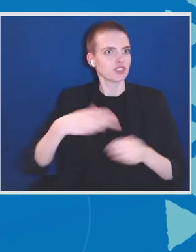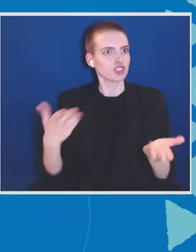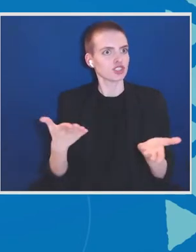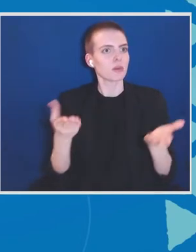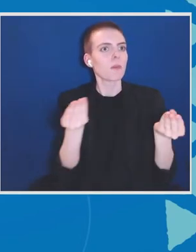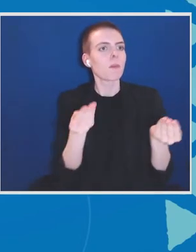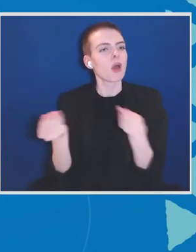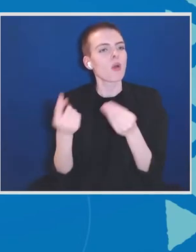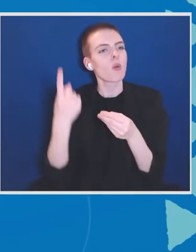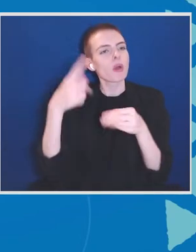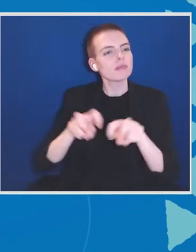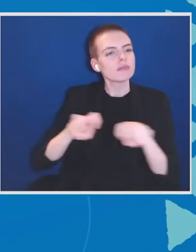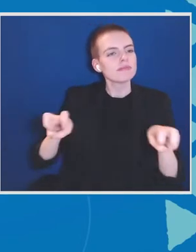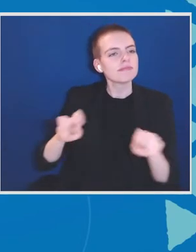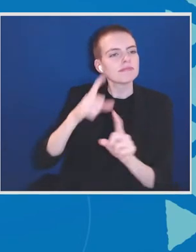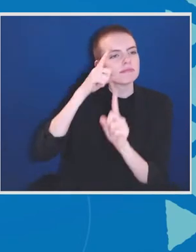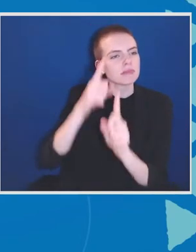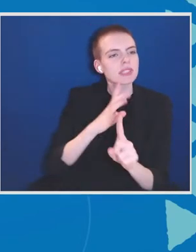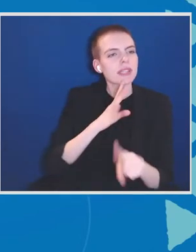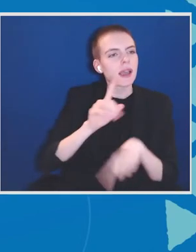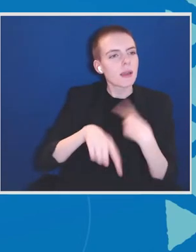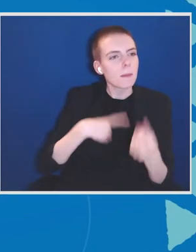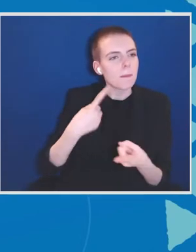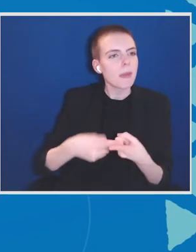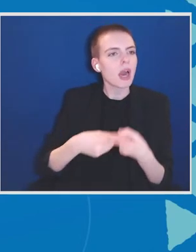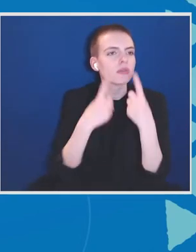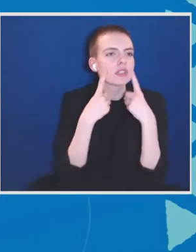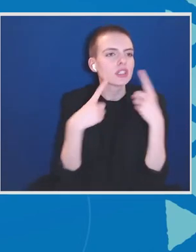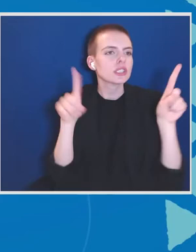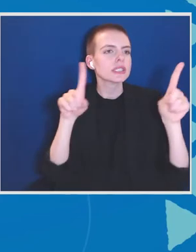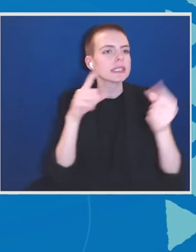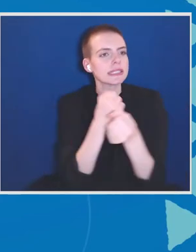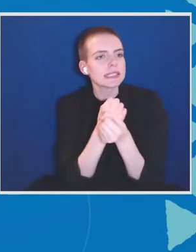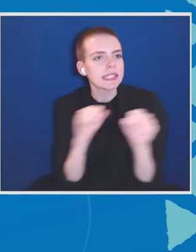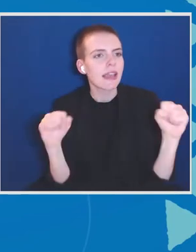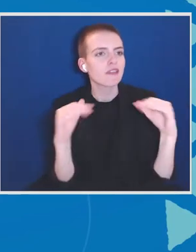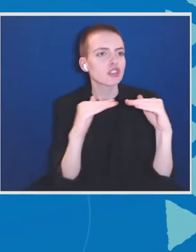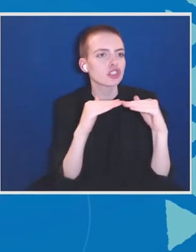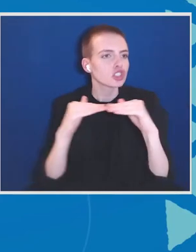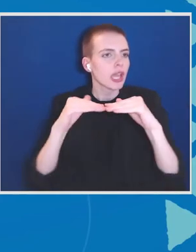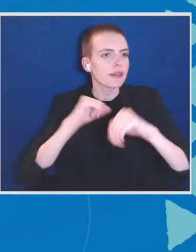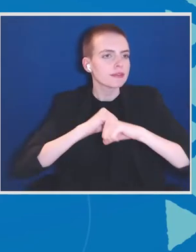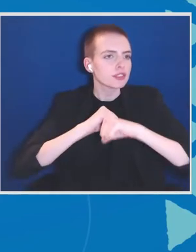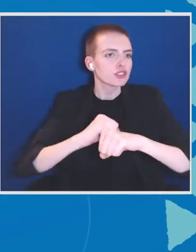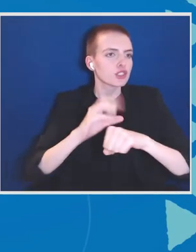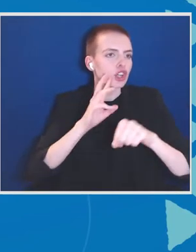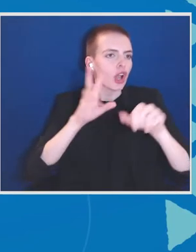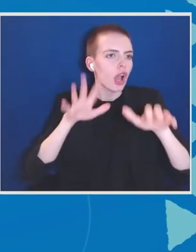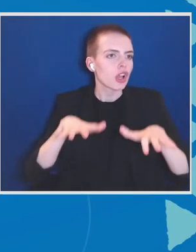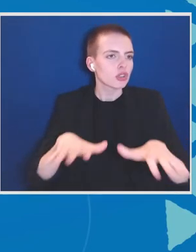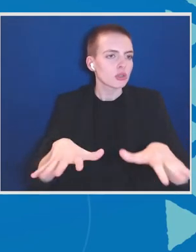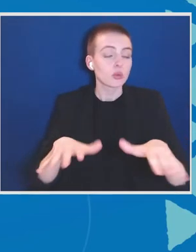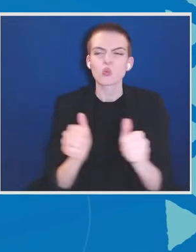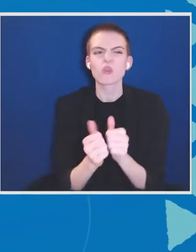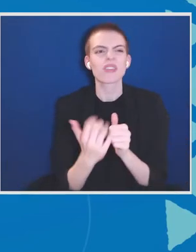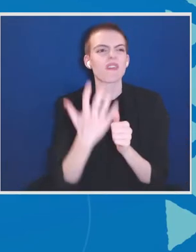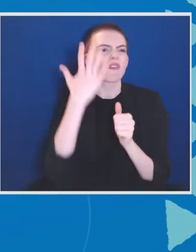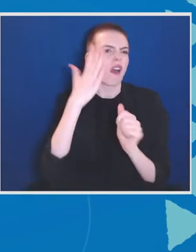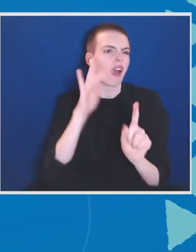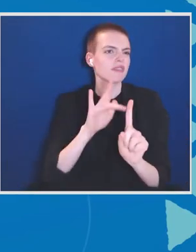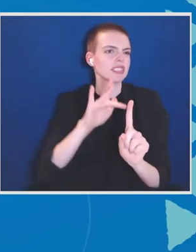sustainable, a safe, and a just, and secure ocean with five distinguished panelists.